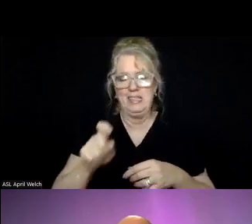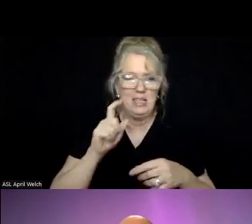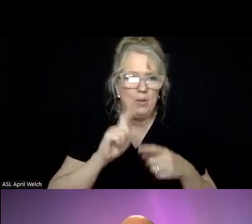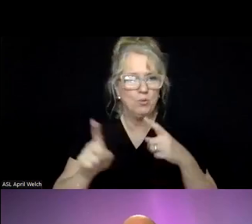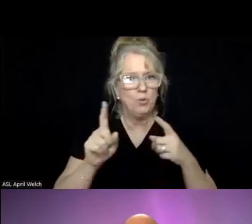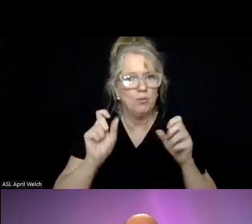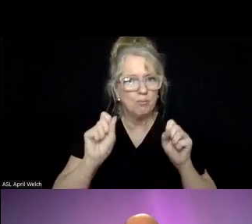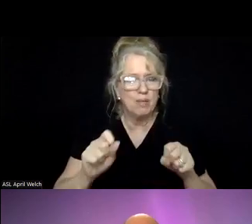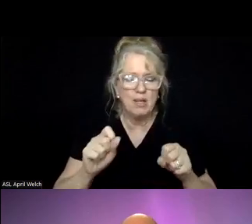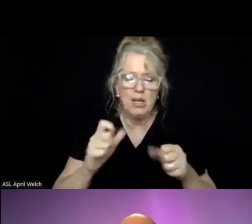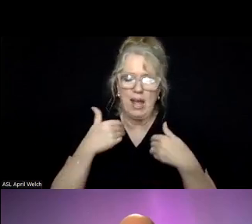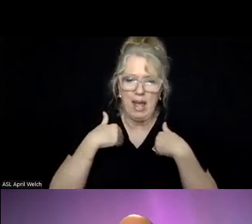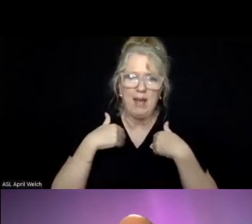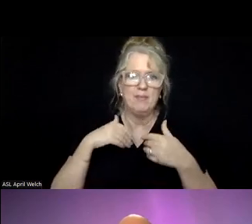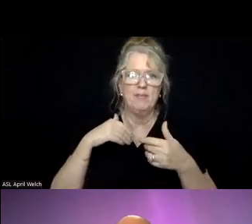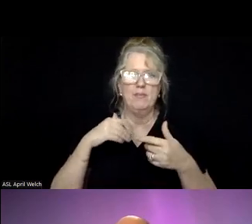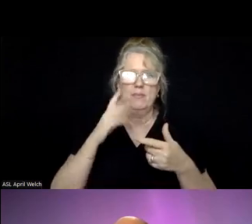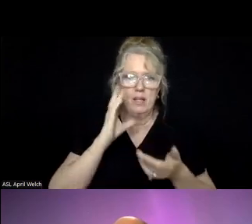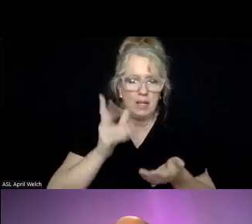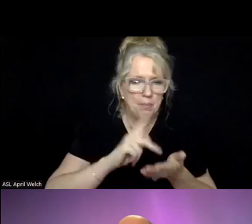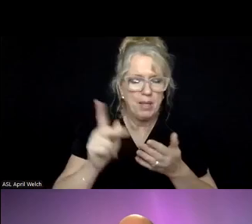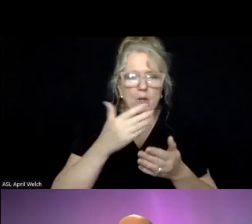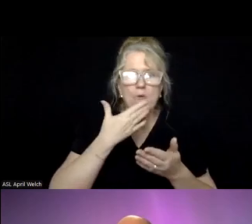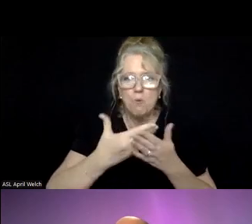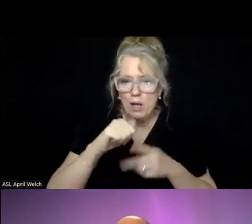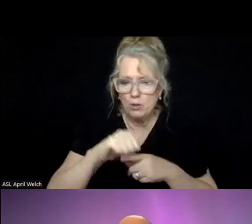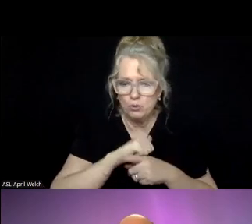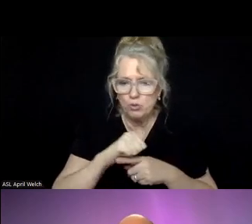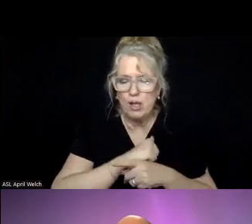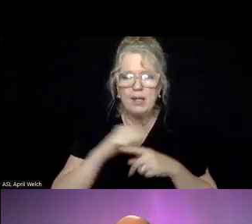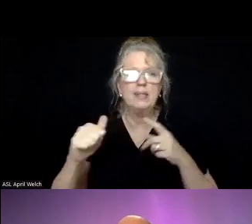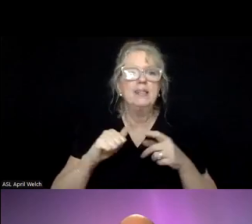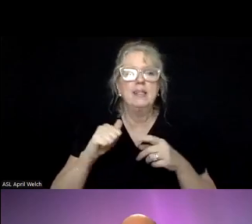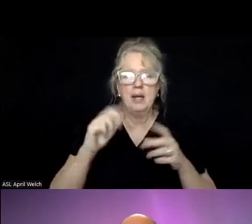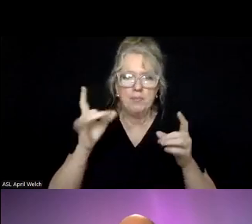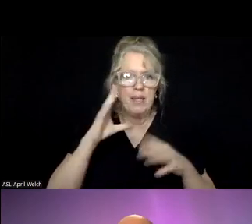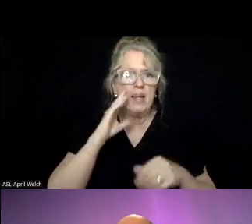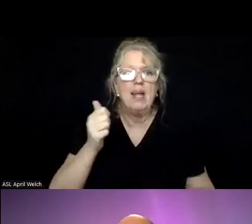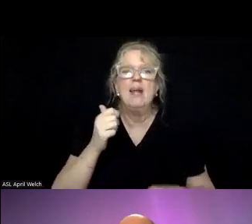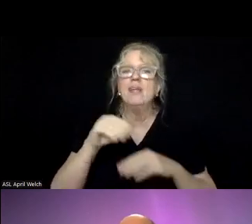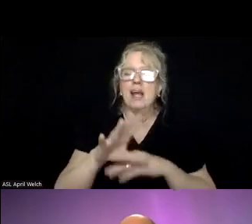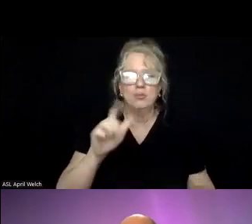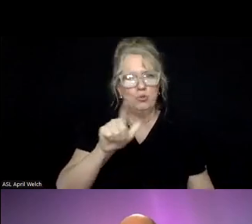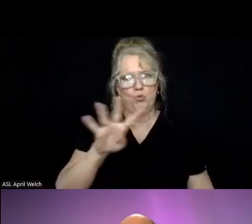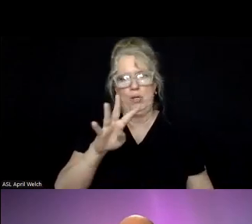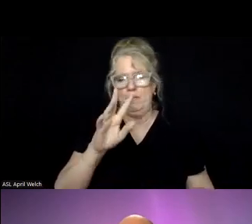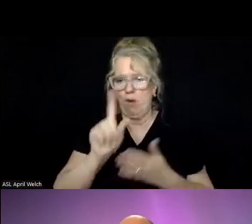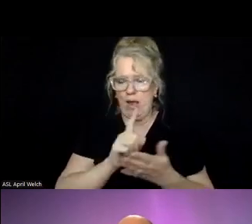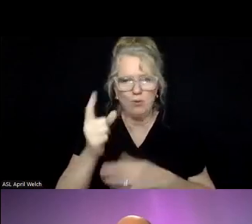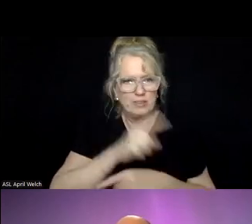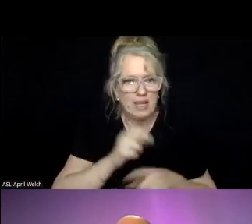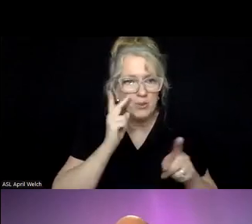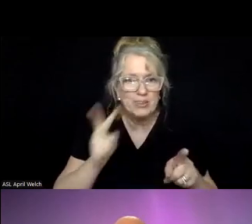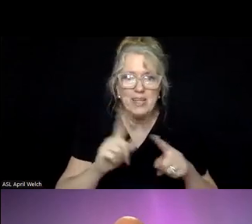have a, a paid, well-trained crisis counselor available 24 hours a day. And you can see in that